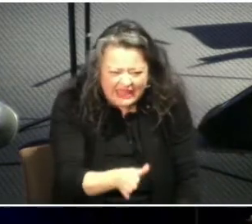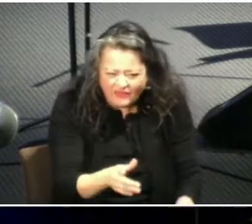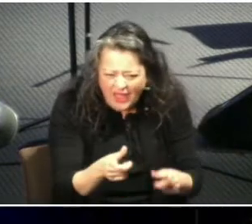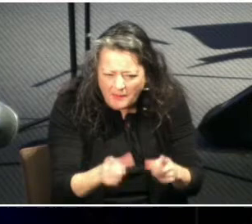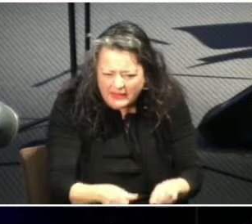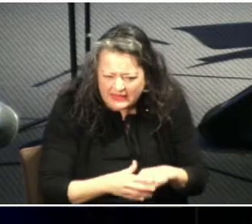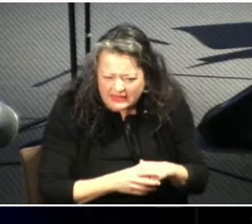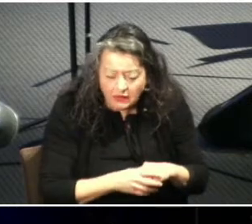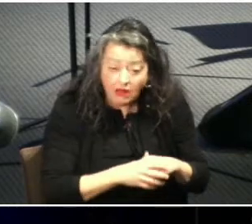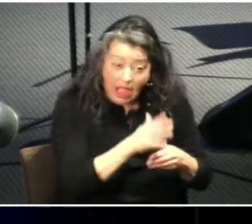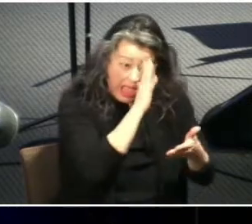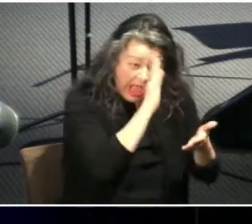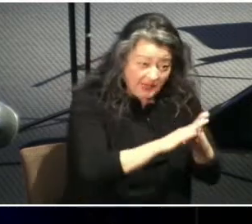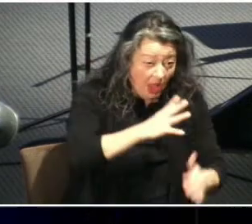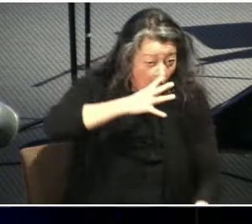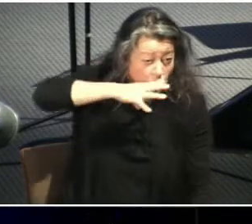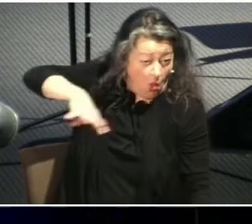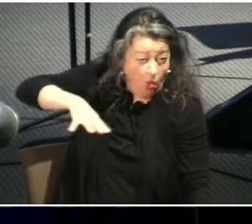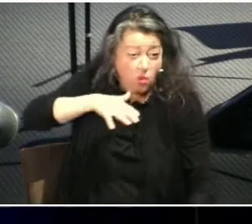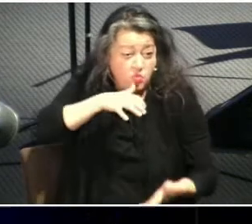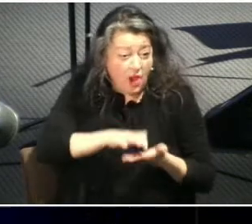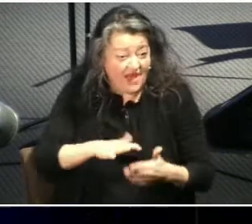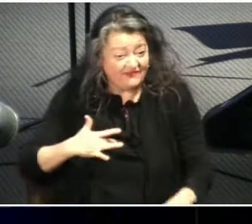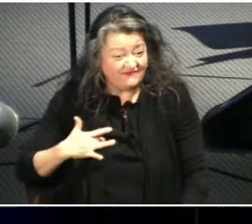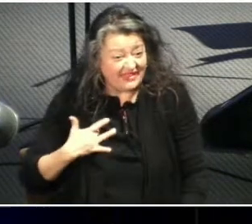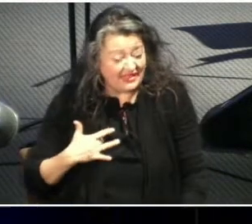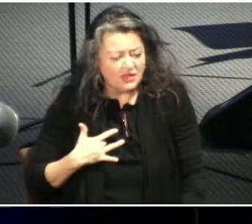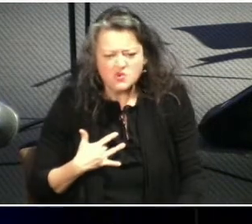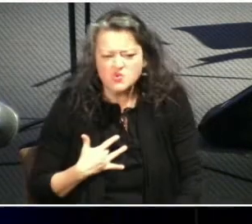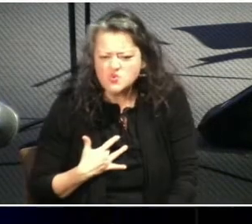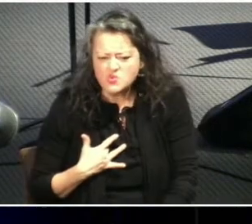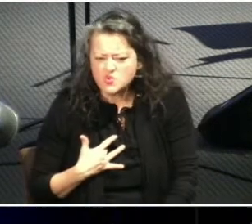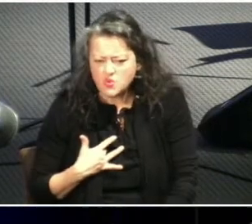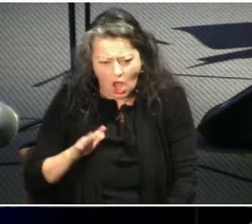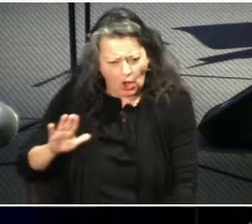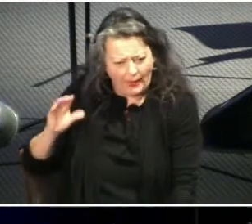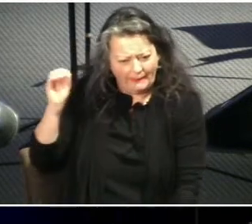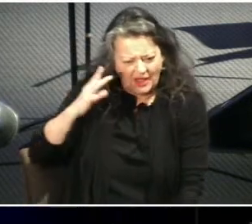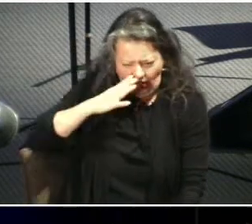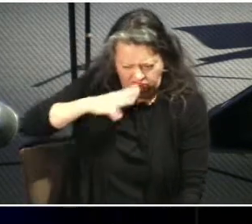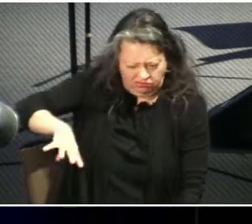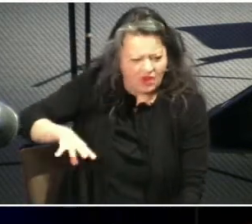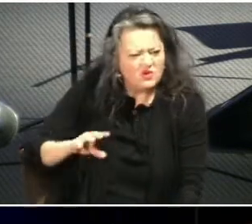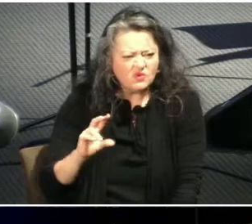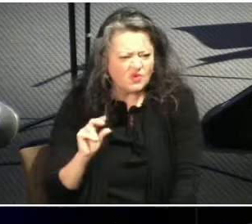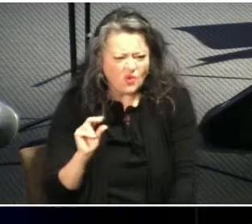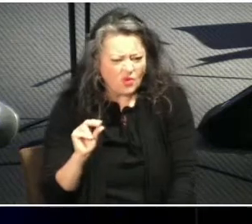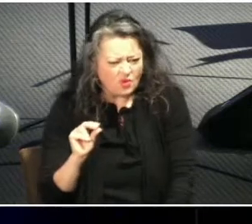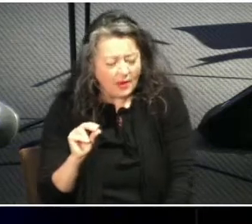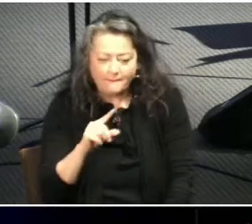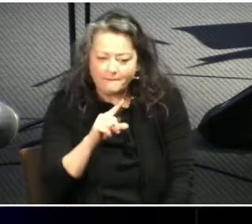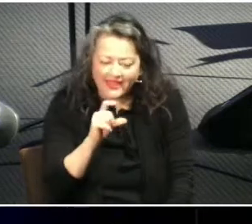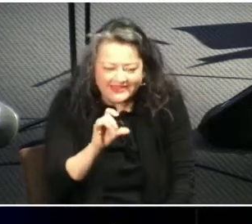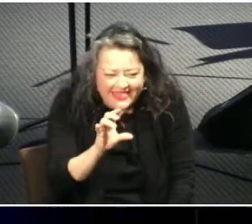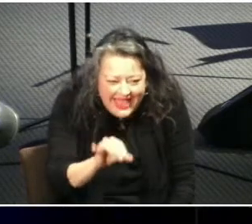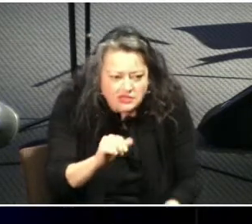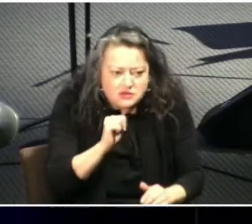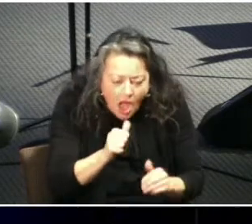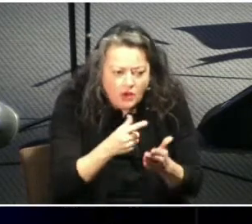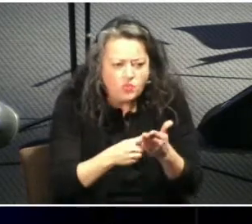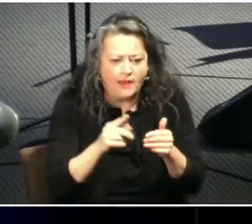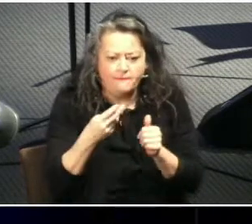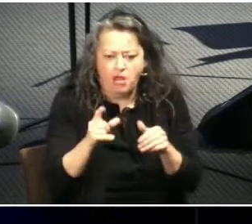feeling because that is not the model of the type of loving relationship that paul is expressing to us